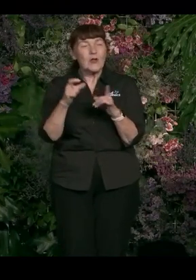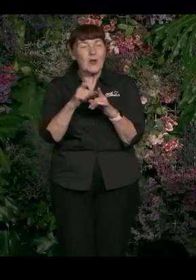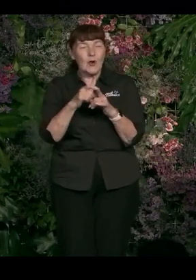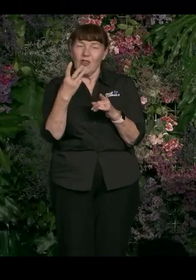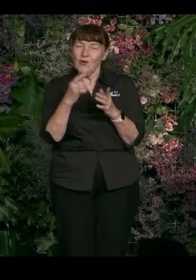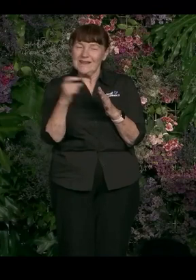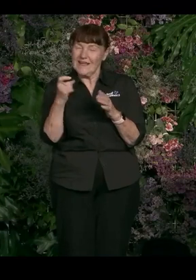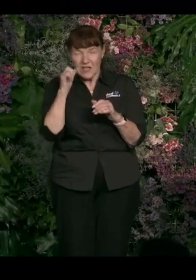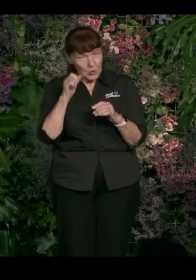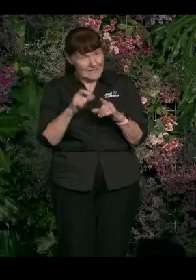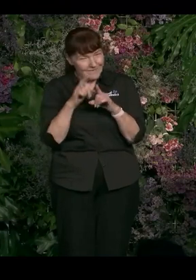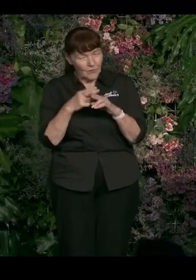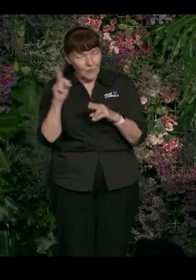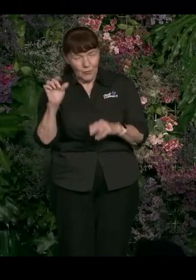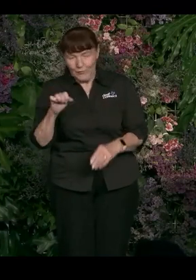30 seconds. know it's hard.